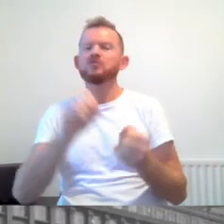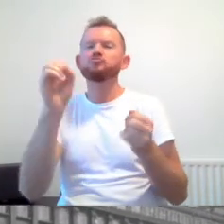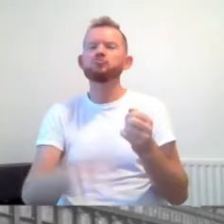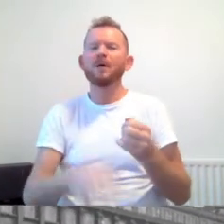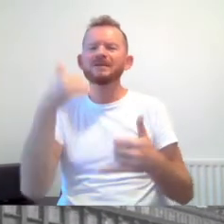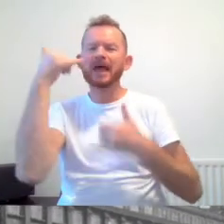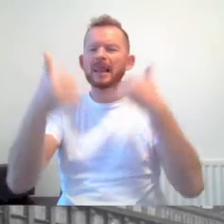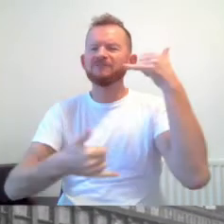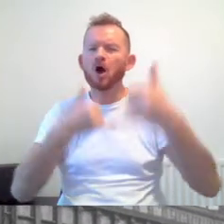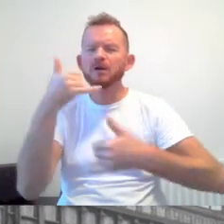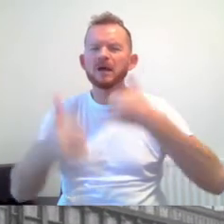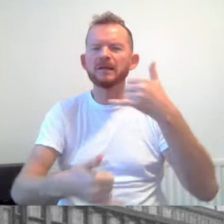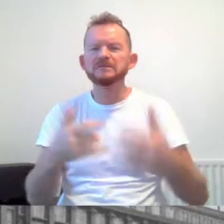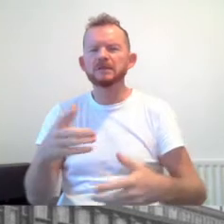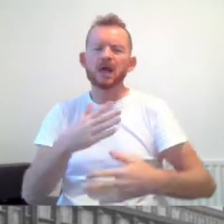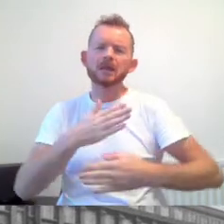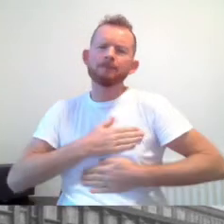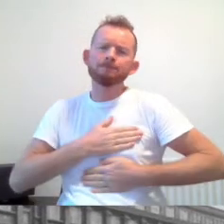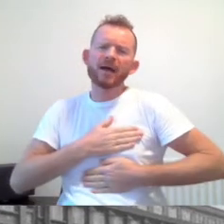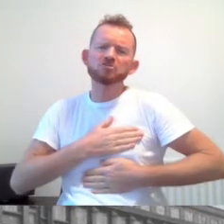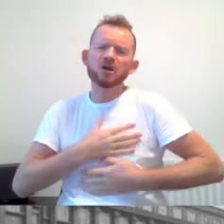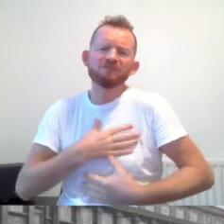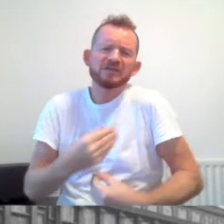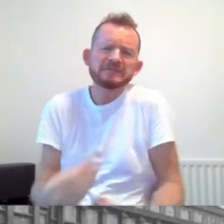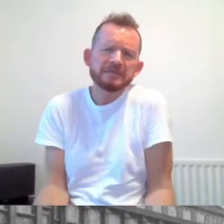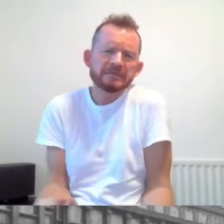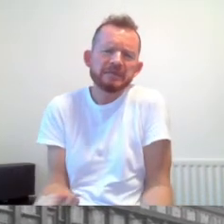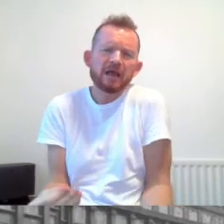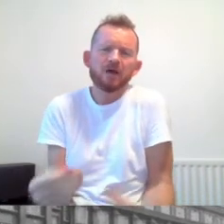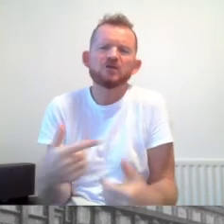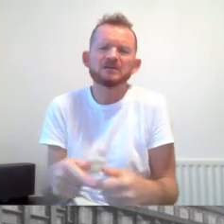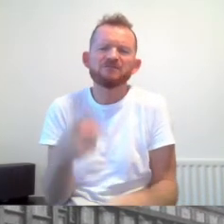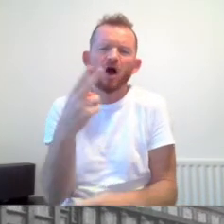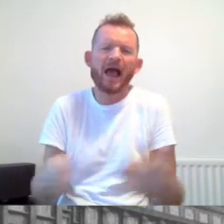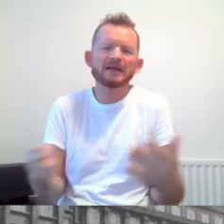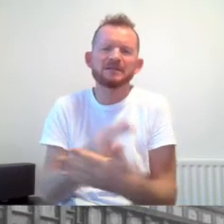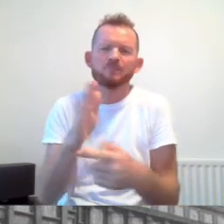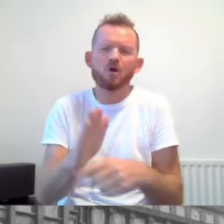They said compassion fatigue was the reason for acting the programme, but we all know differently.